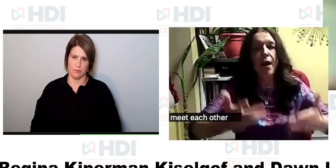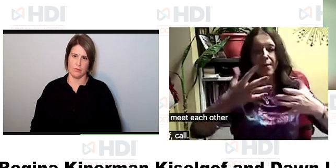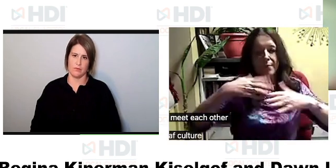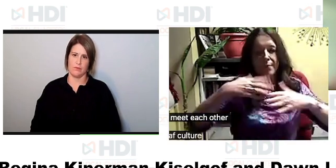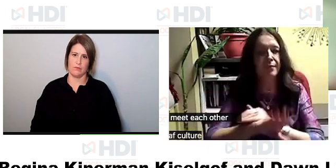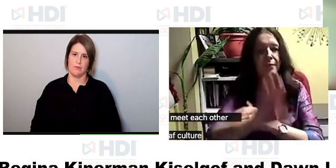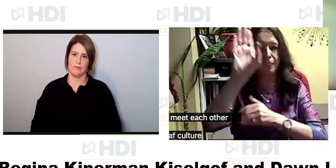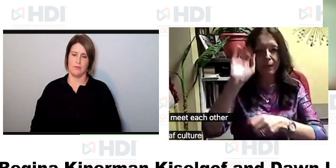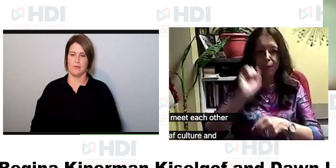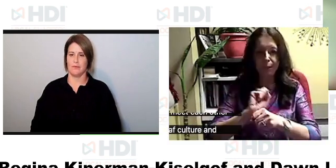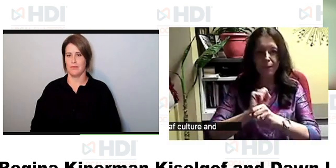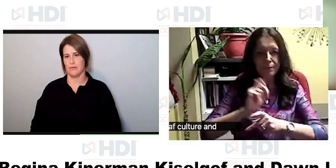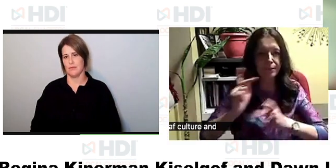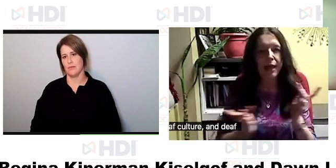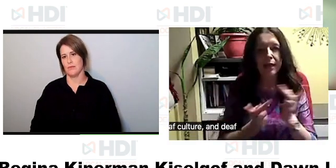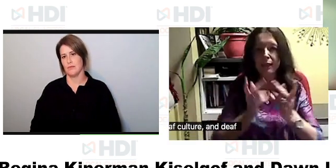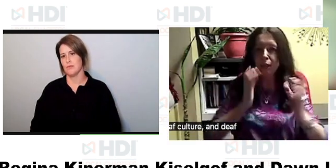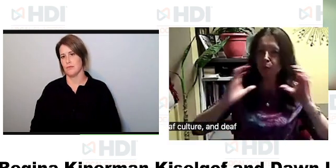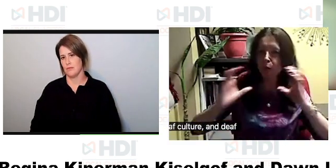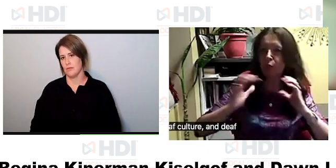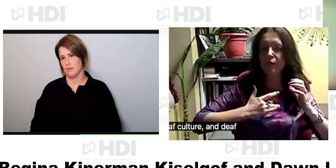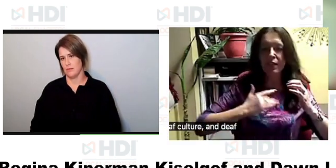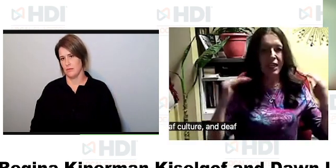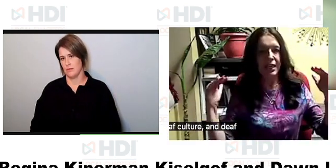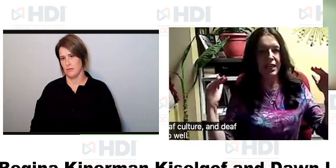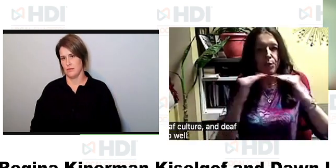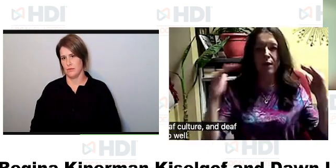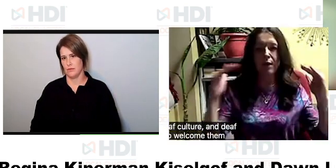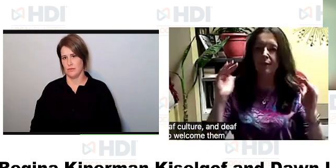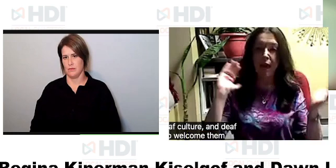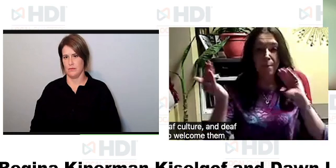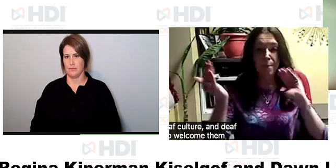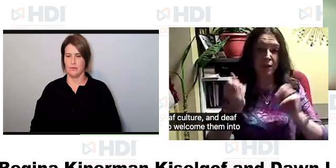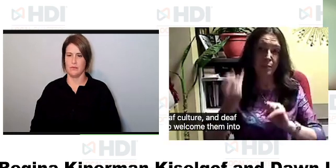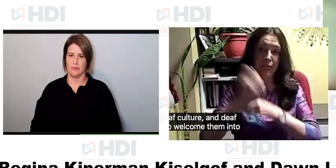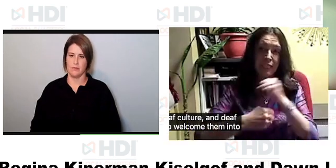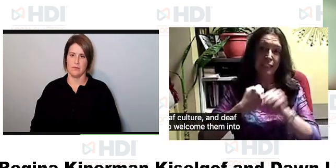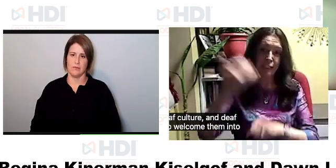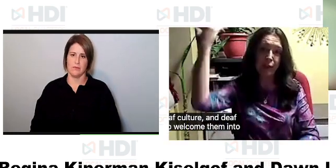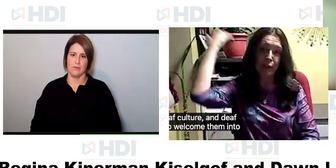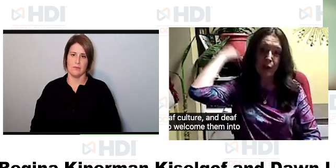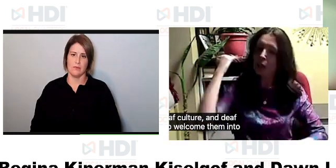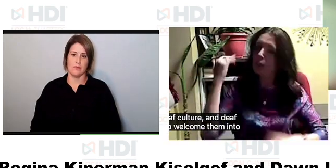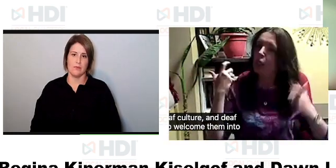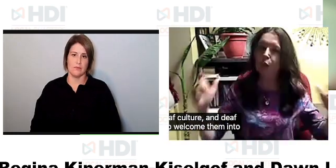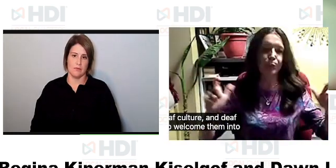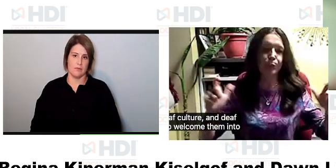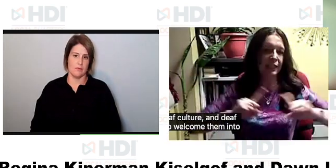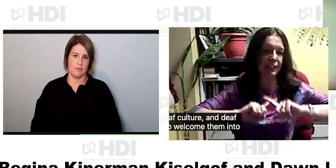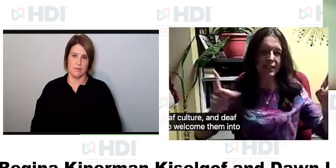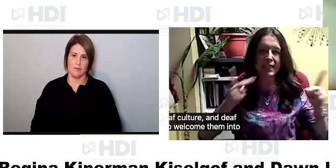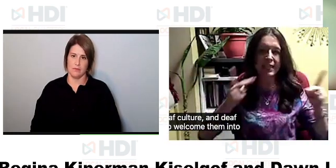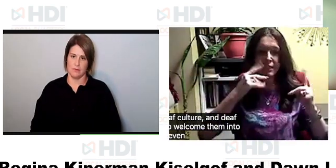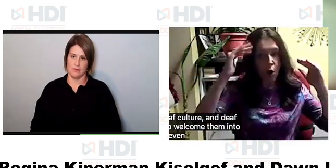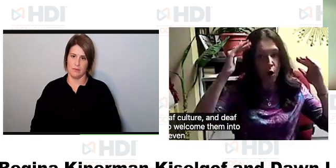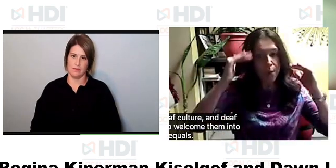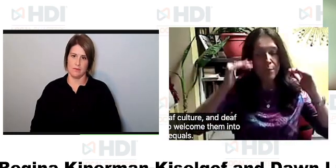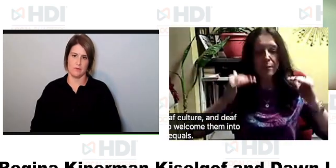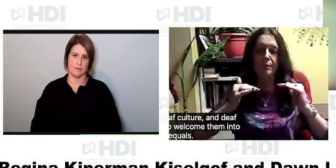and deaf people are more than willing to welcome them into the community and see us as equals